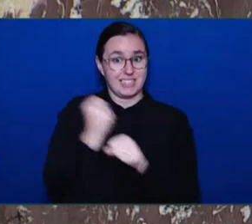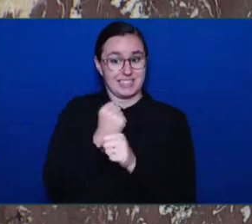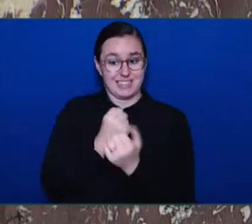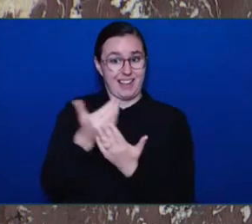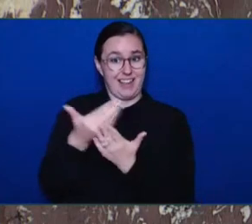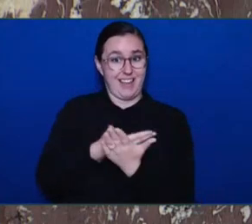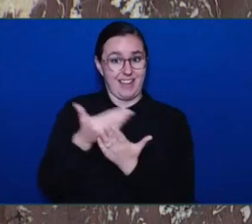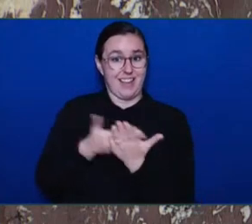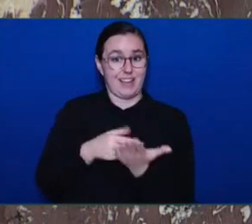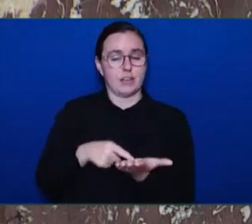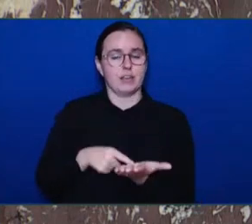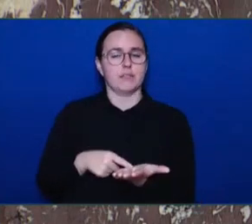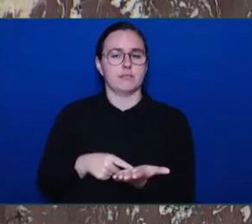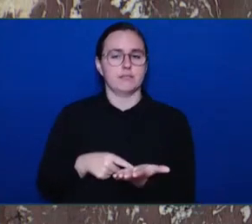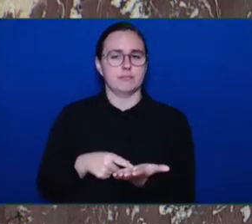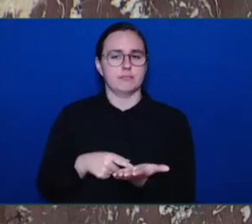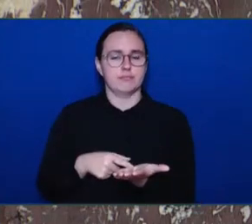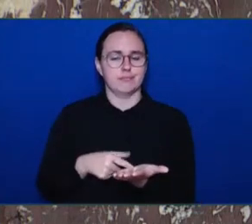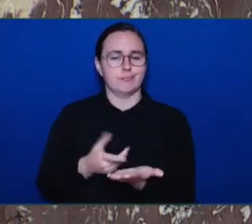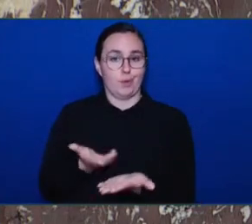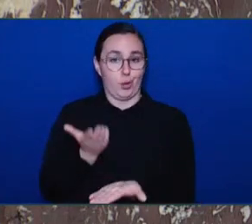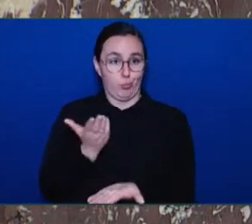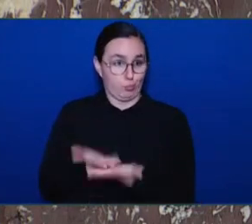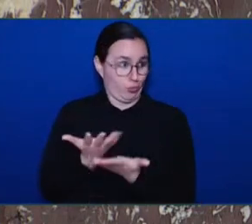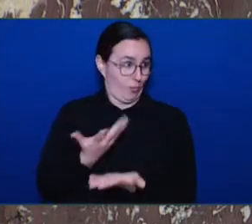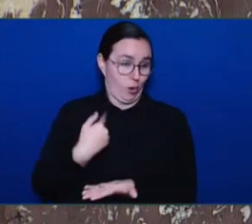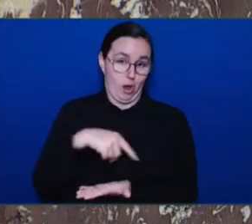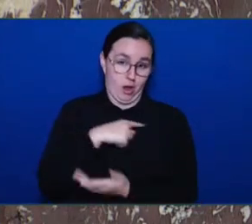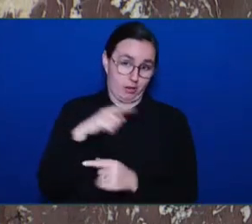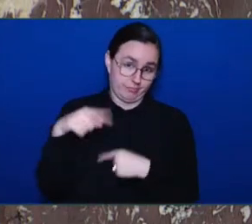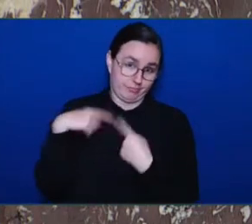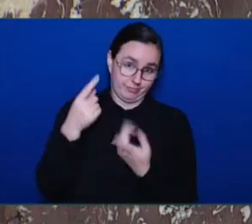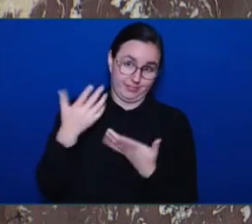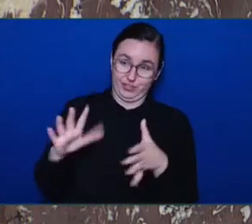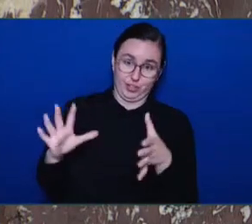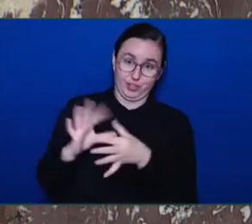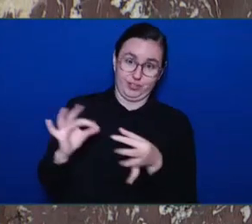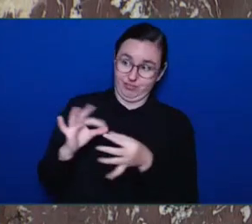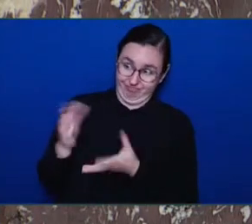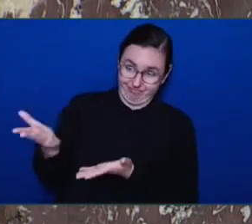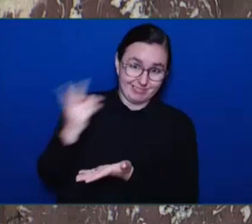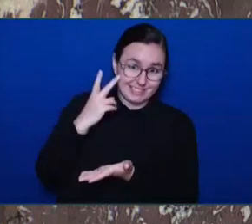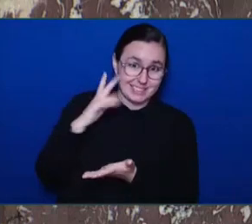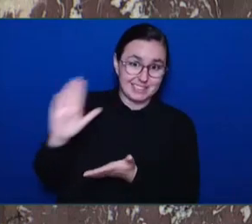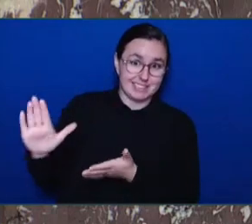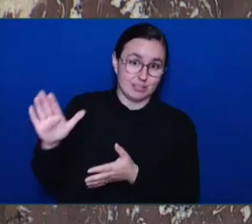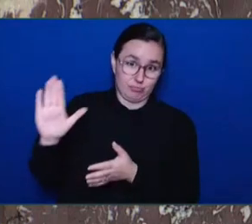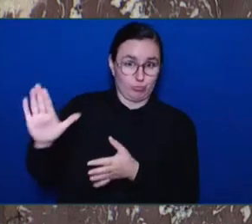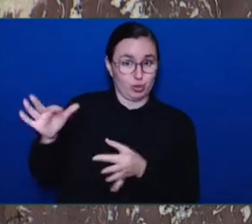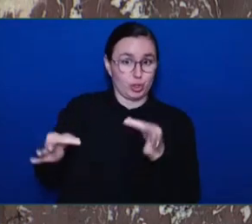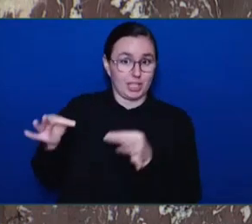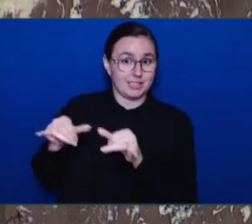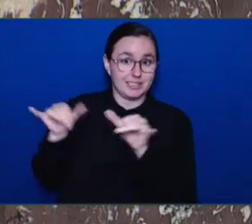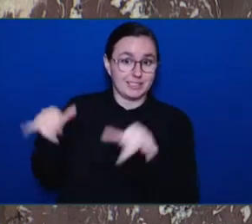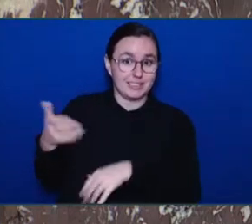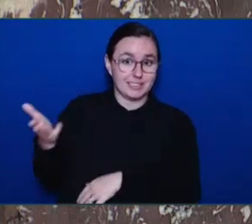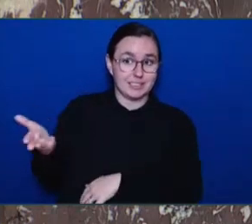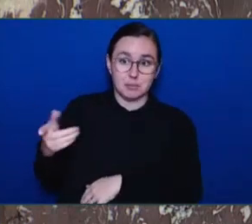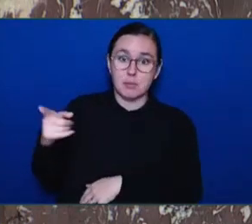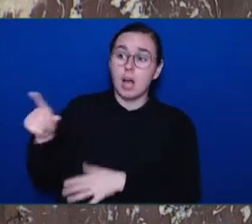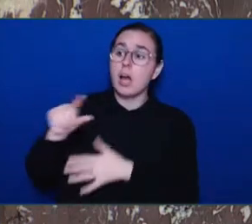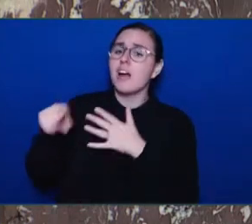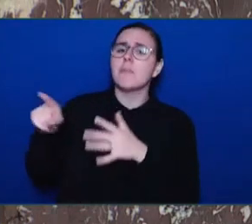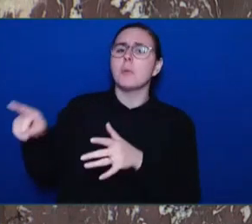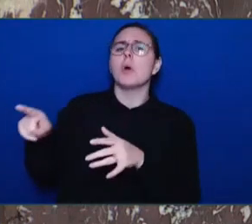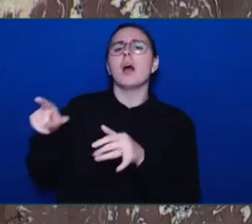insists and kept insisting that the system isn't broken. If you're not already seeing the detention